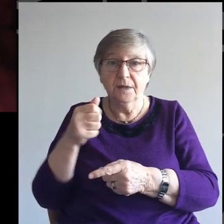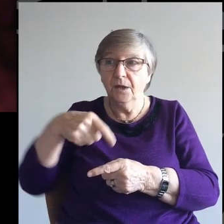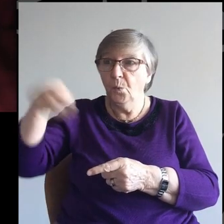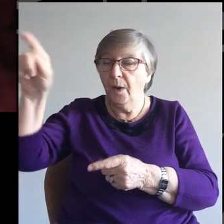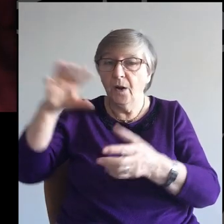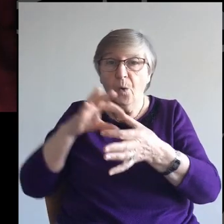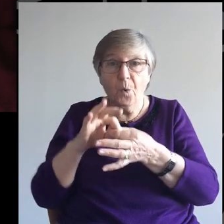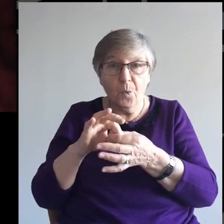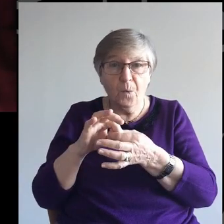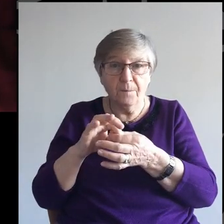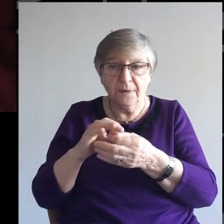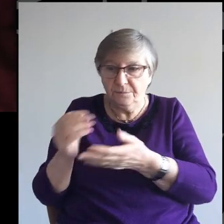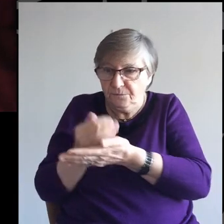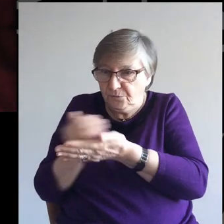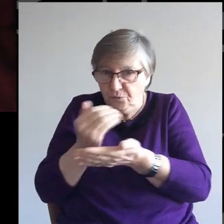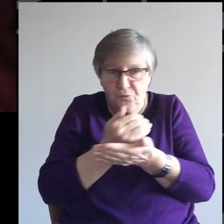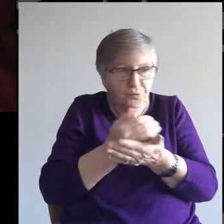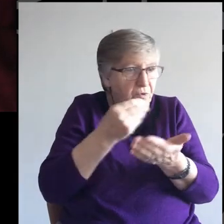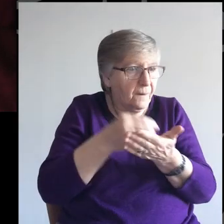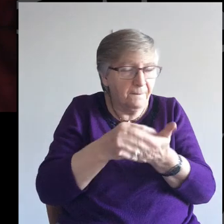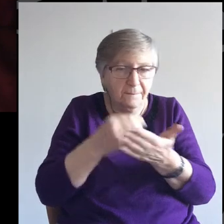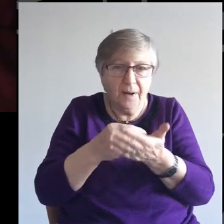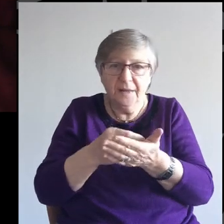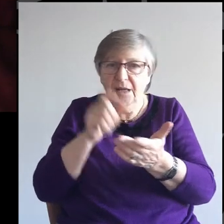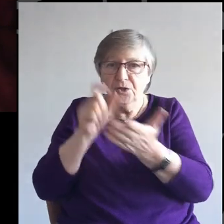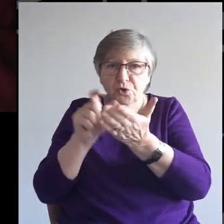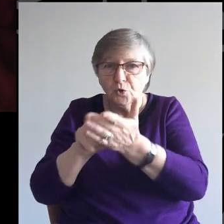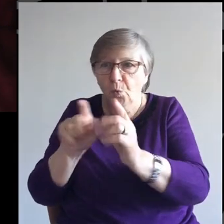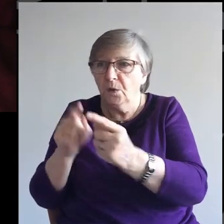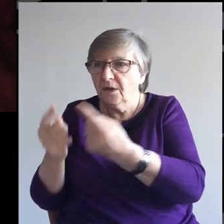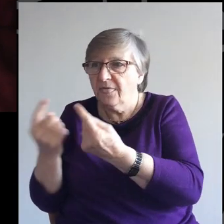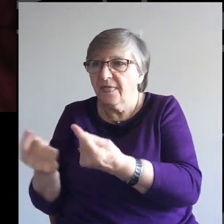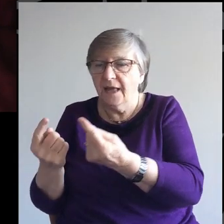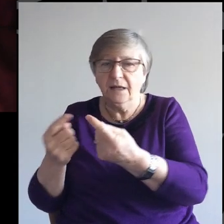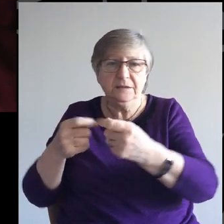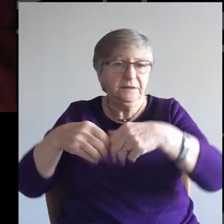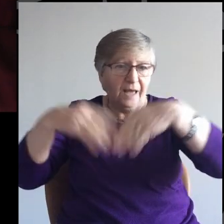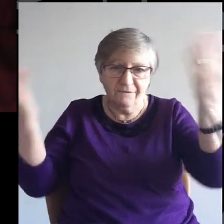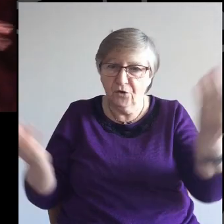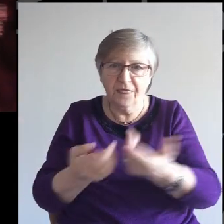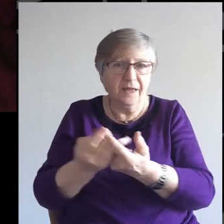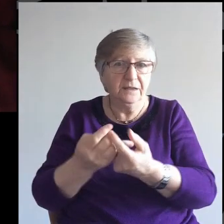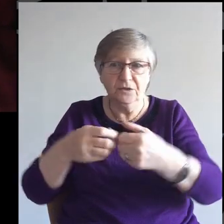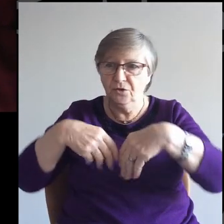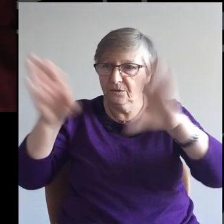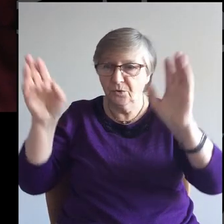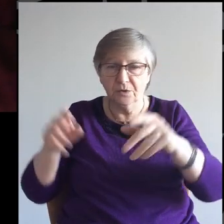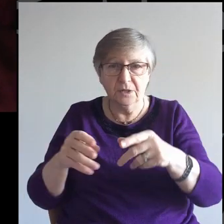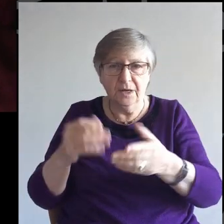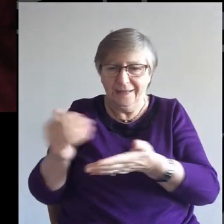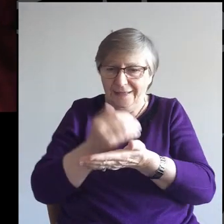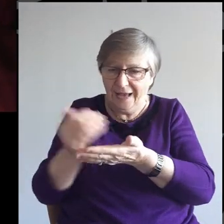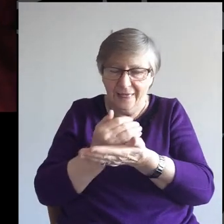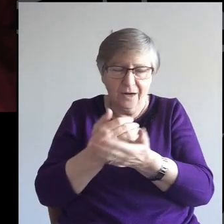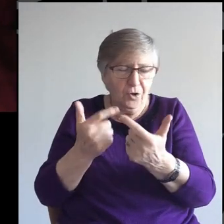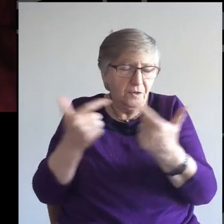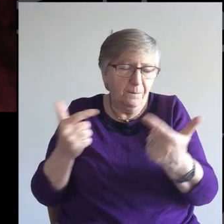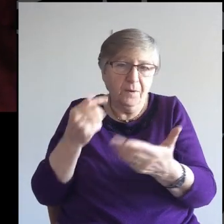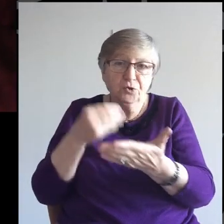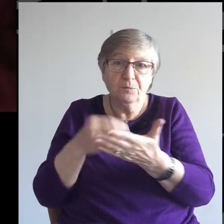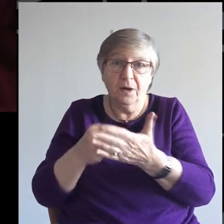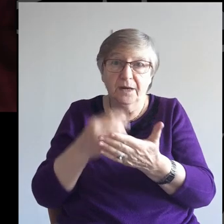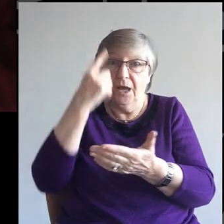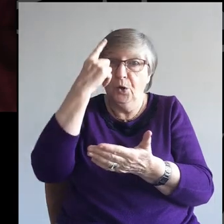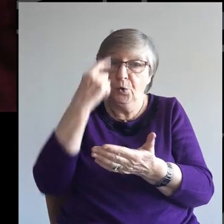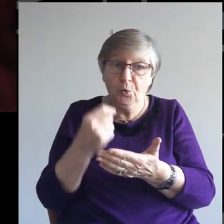he went home and he raised everything he could, the money he could. He mortgaged the dog or whatever. I don't know what all he did to gather up the cash